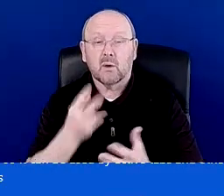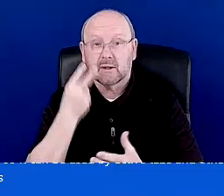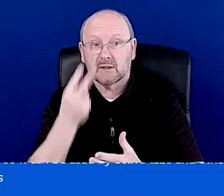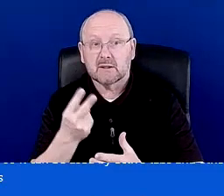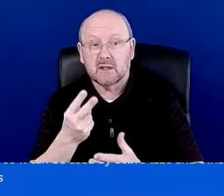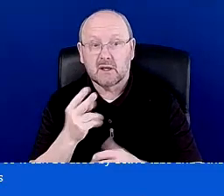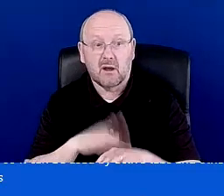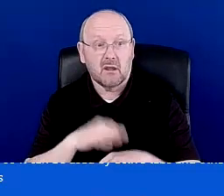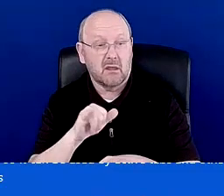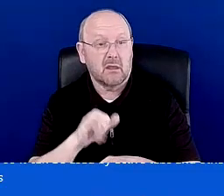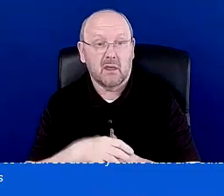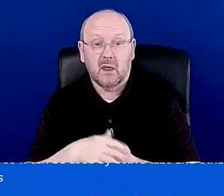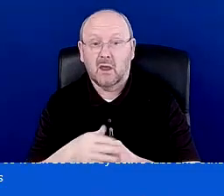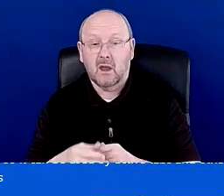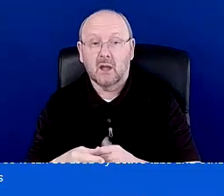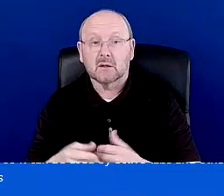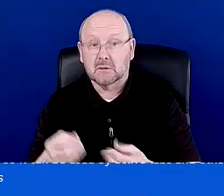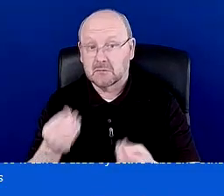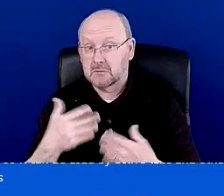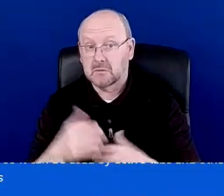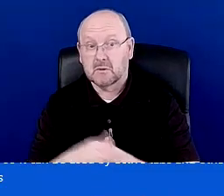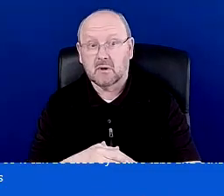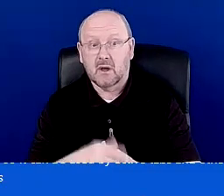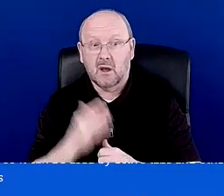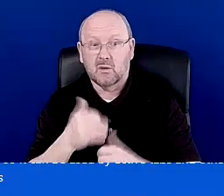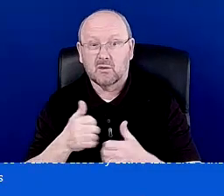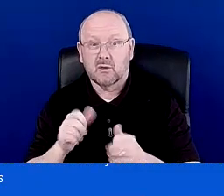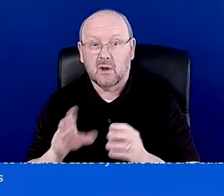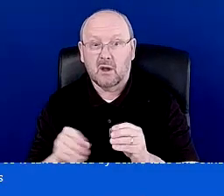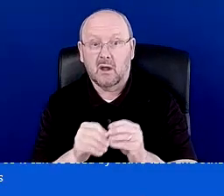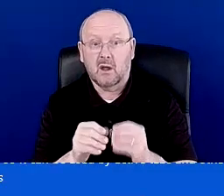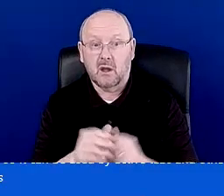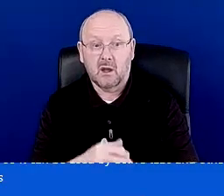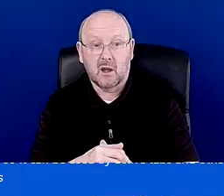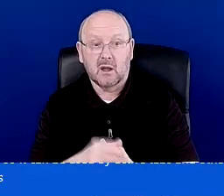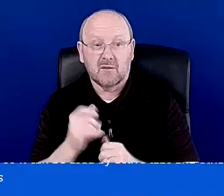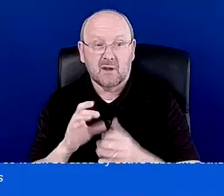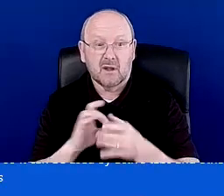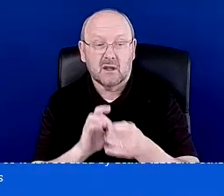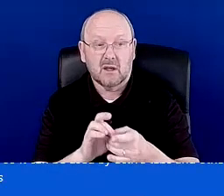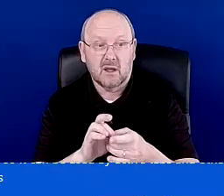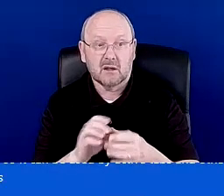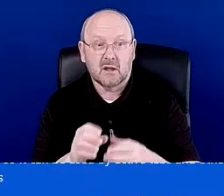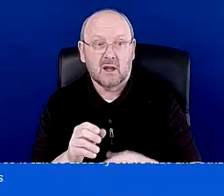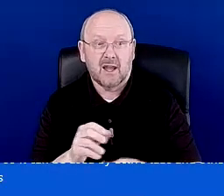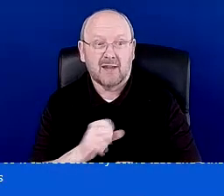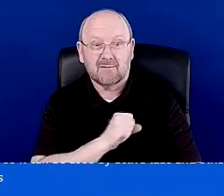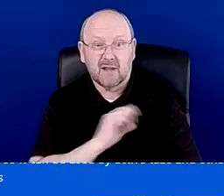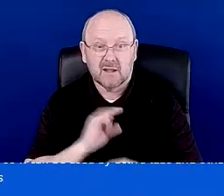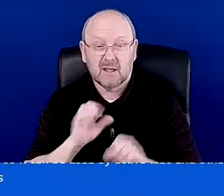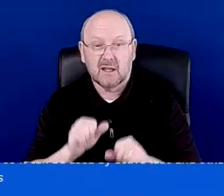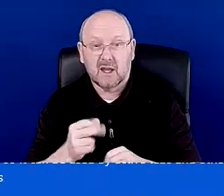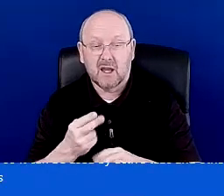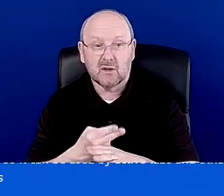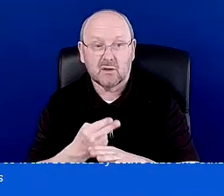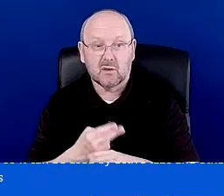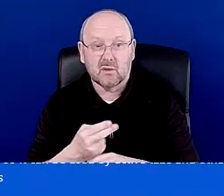Um, because I want to make sure it's as helpful and relevant to faculty who are exploring OER and searching for OER,